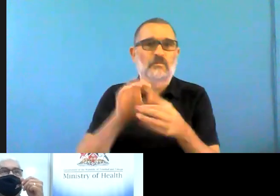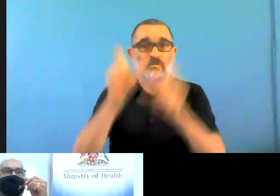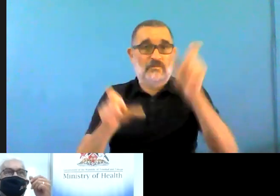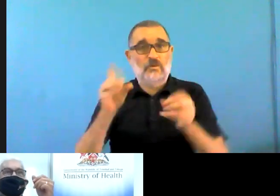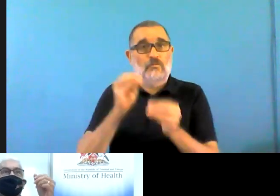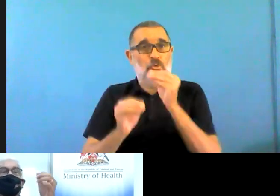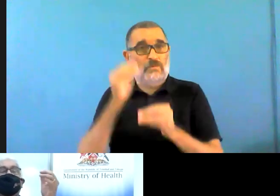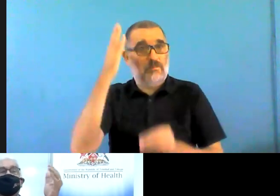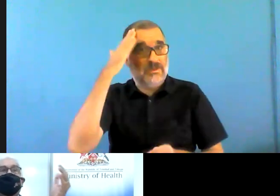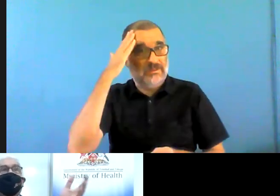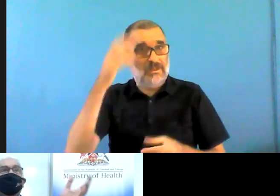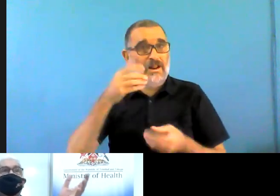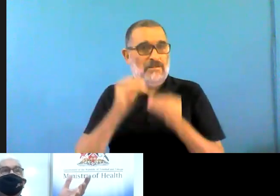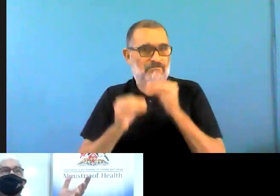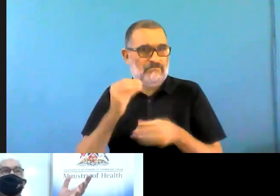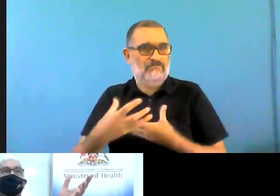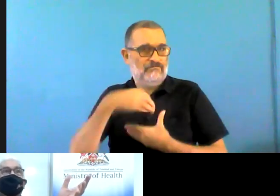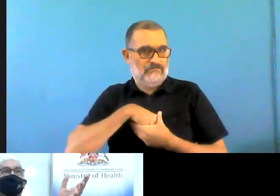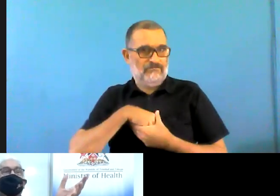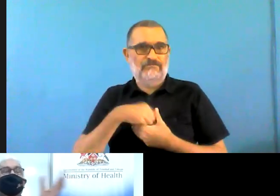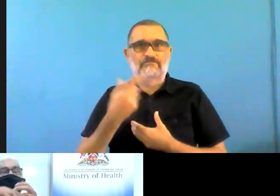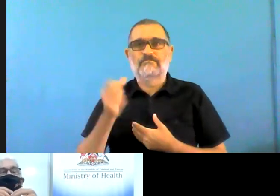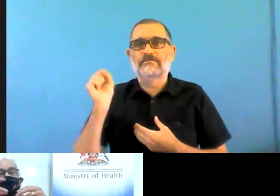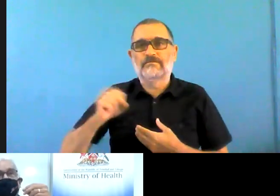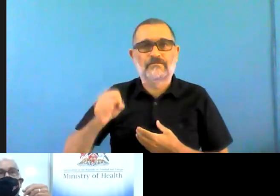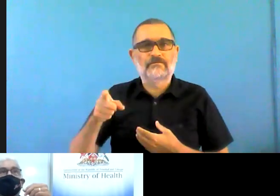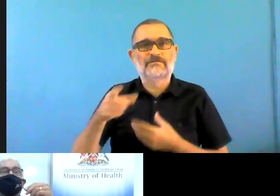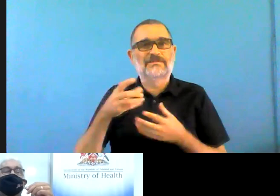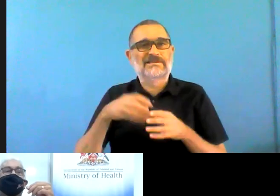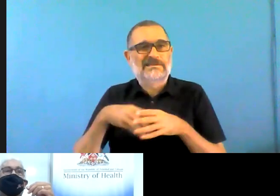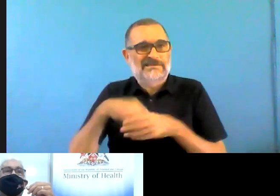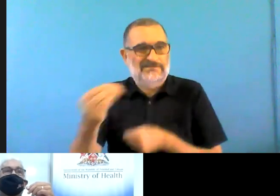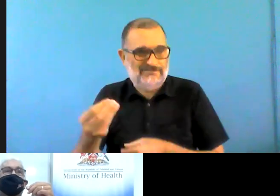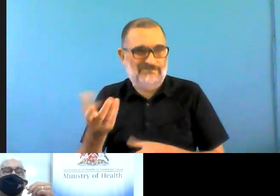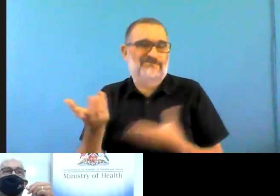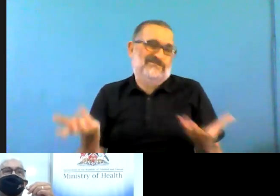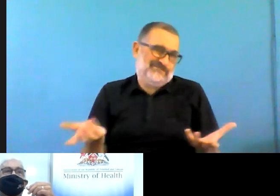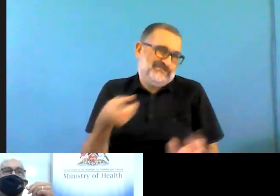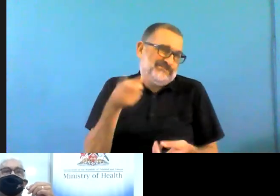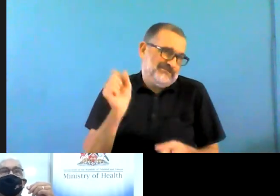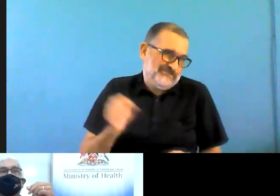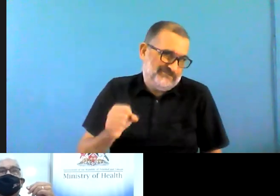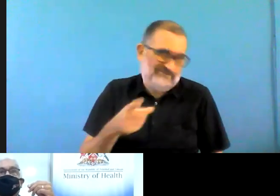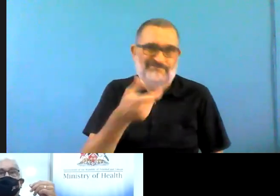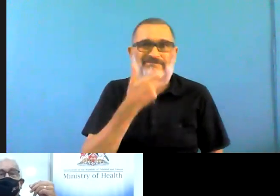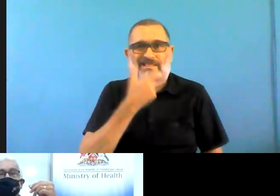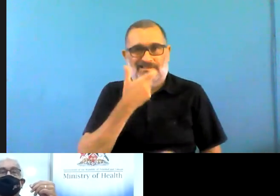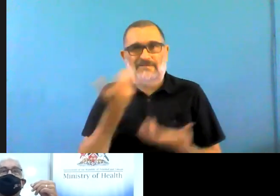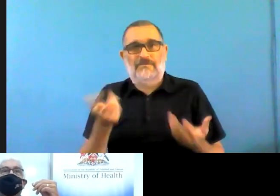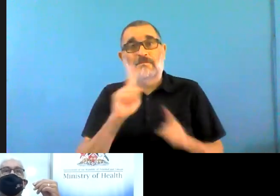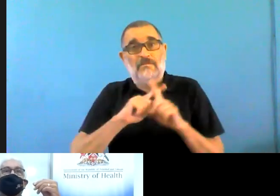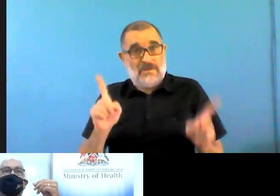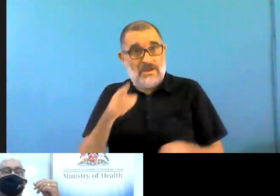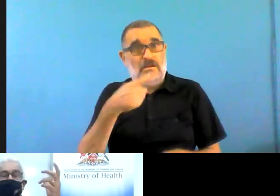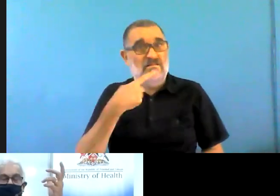But that is a reality. You can't snap out of mental disease like you snap out